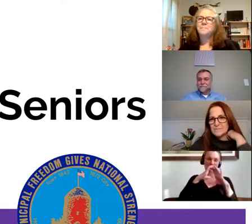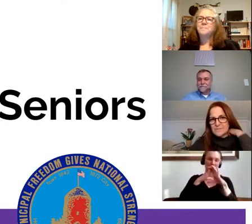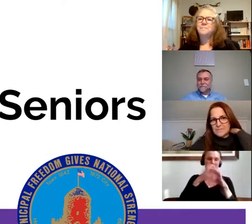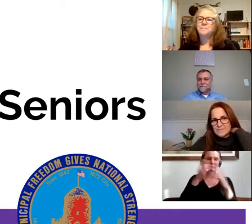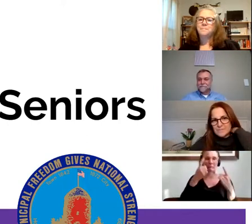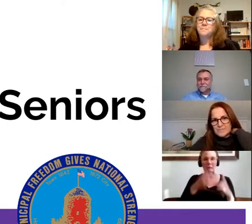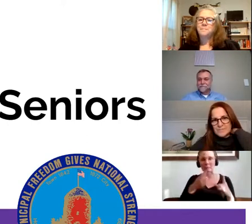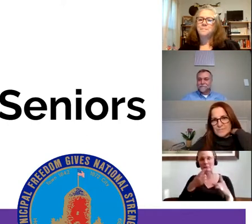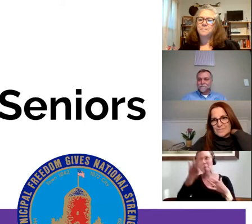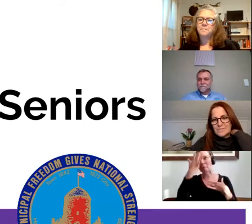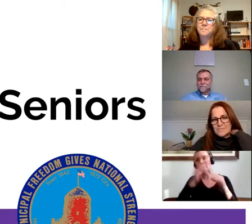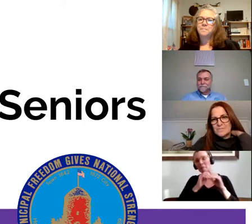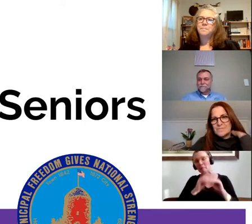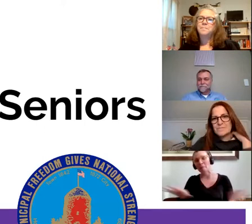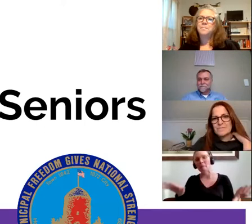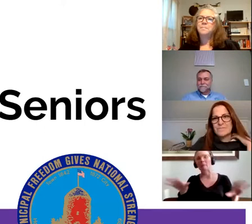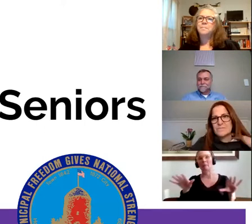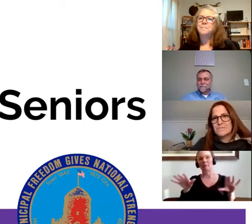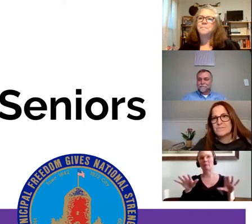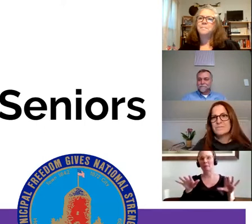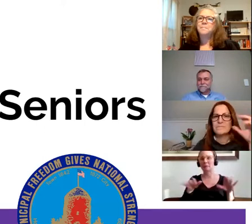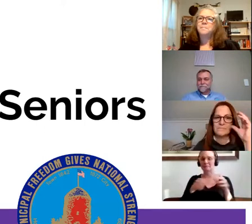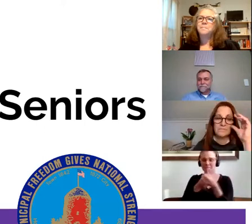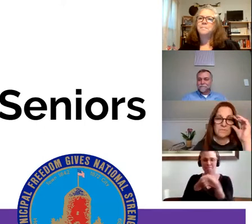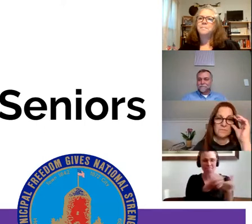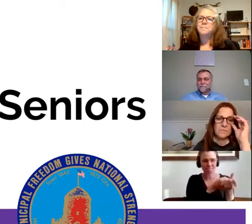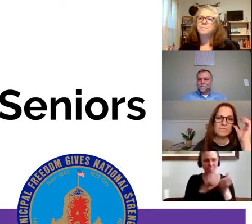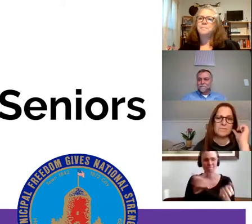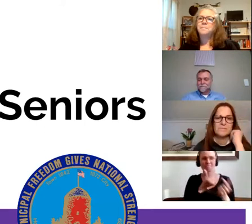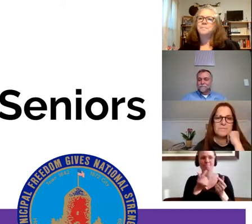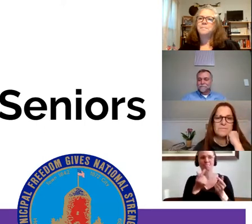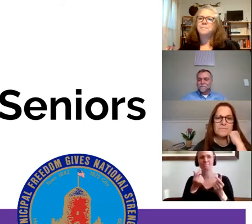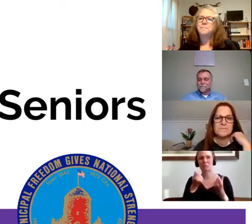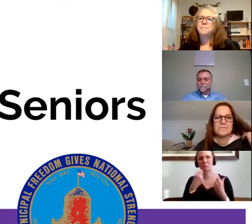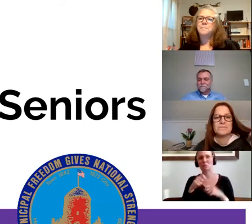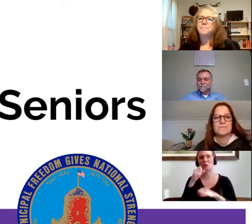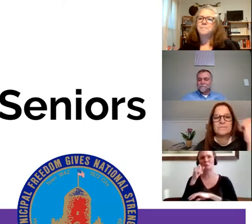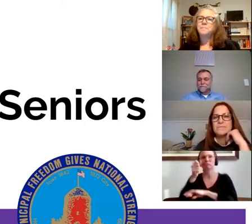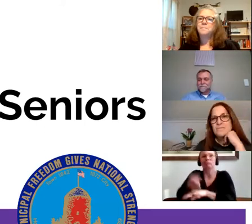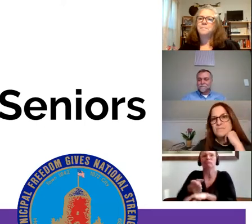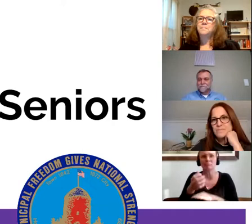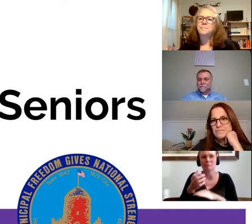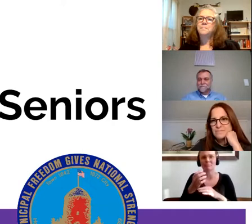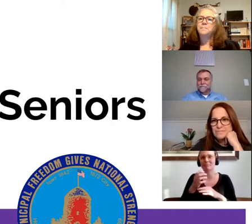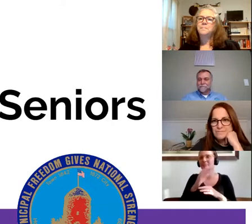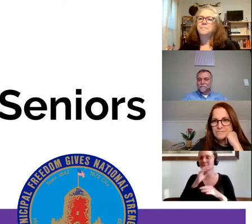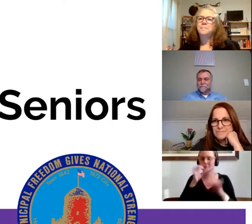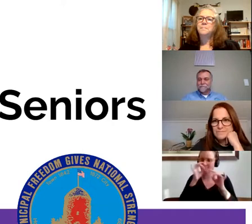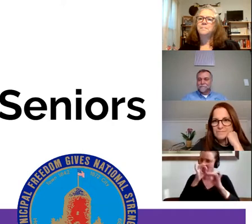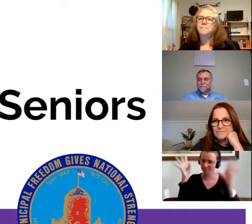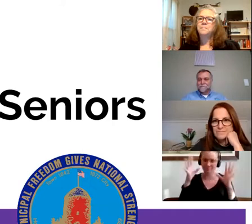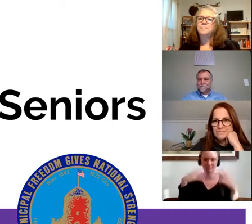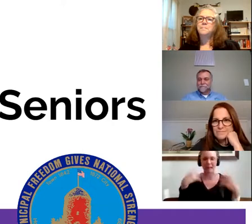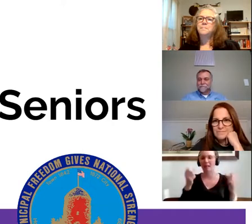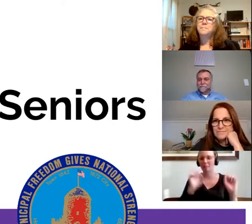of you as we all pitch in to do our part to overcome really an unprecedented health emergency. I am joined tonight